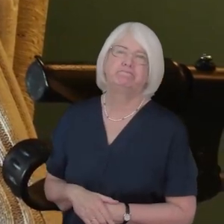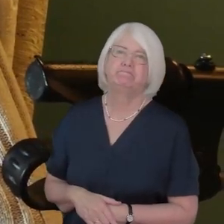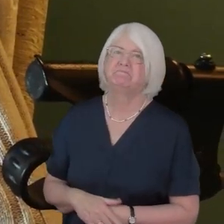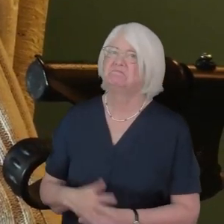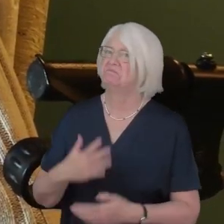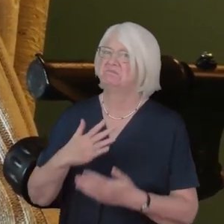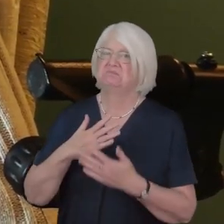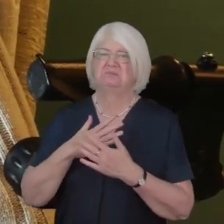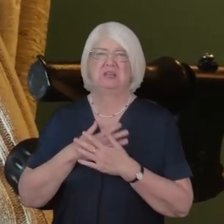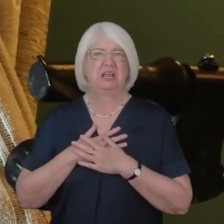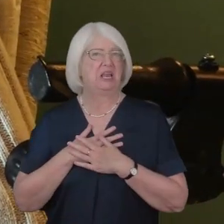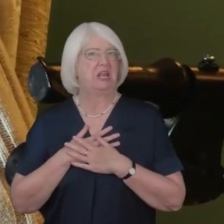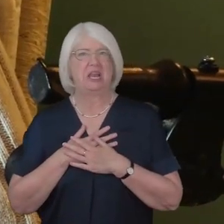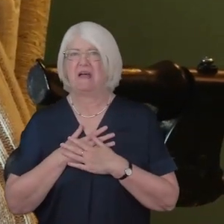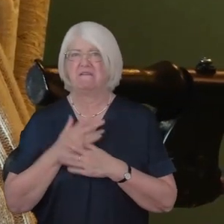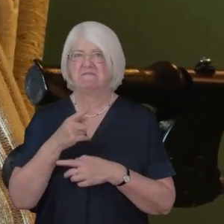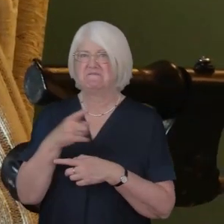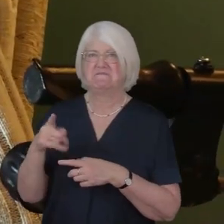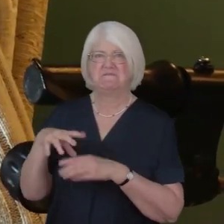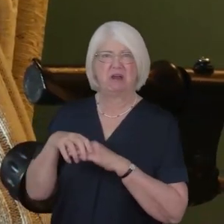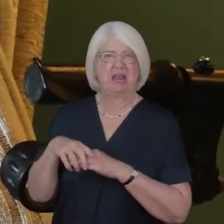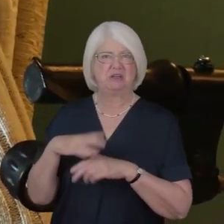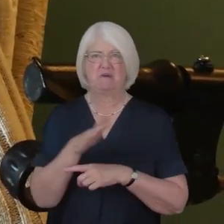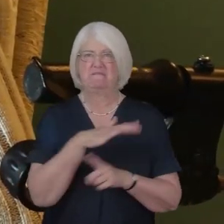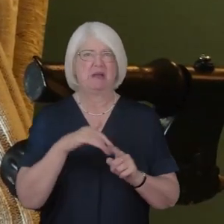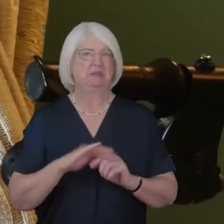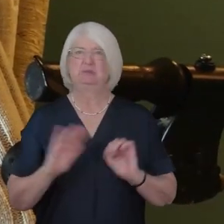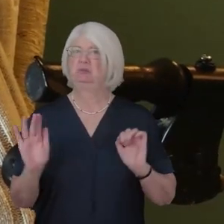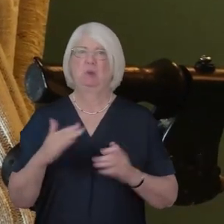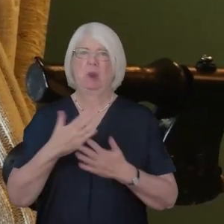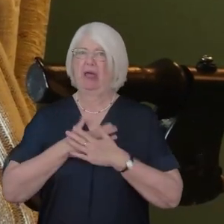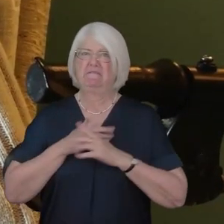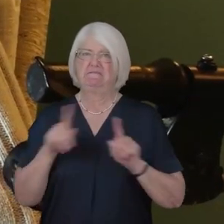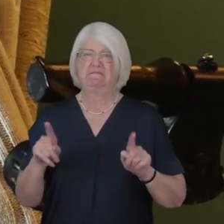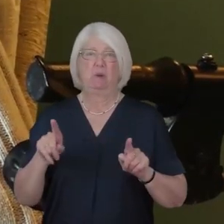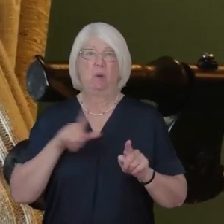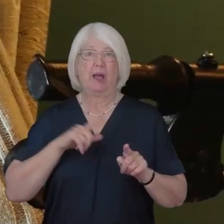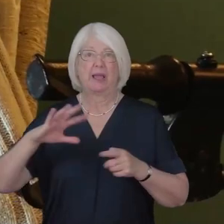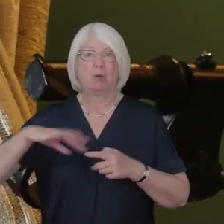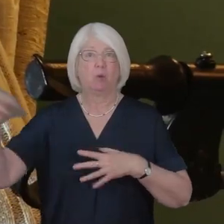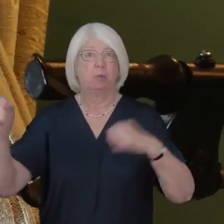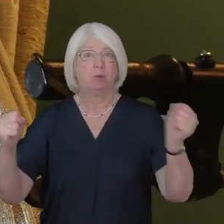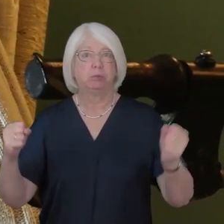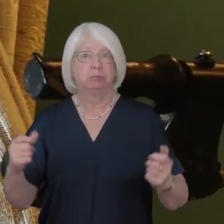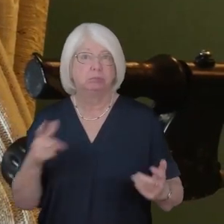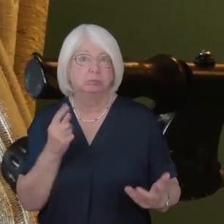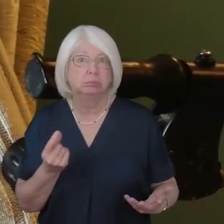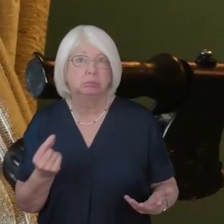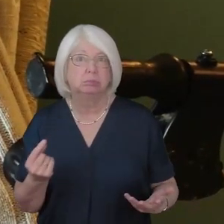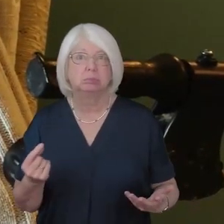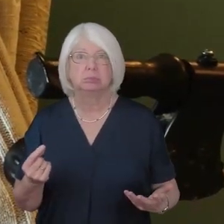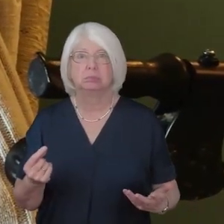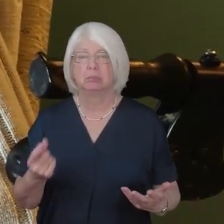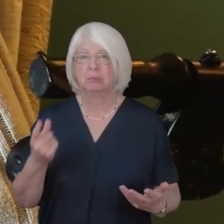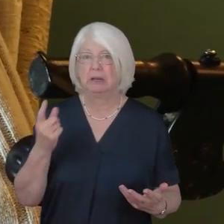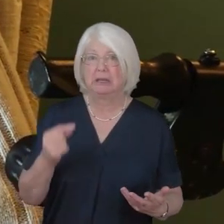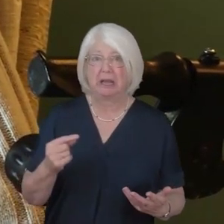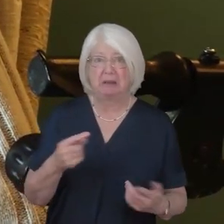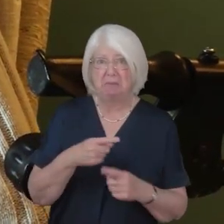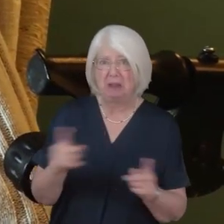friends nor family For they can be taken from you They can cause disappointment,